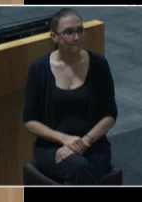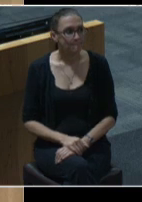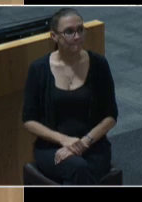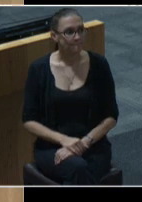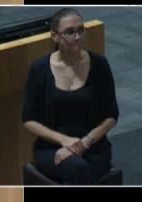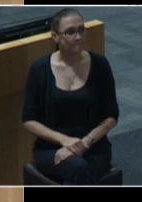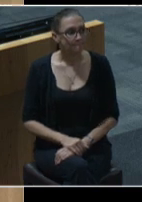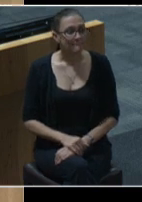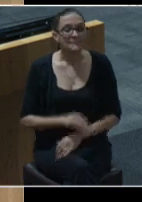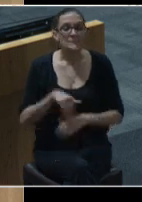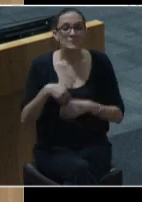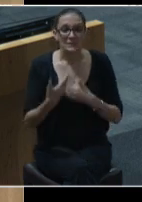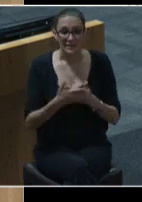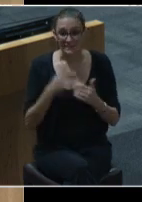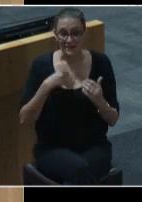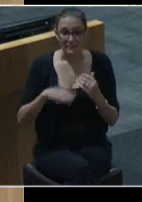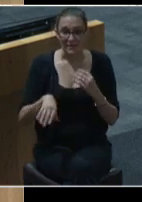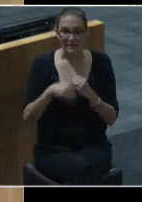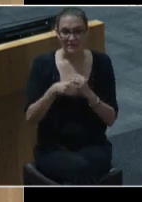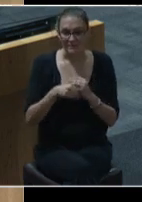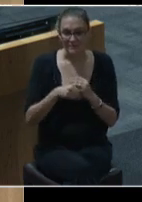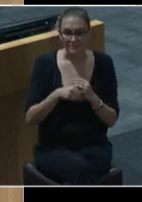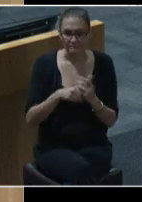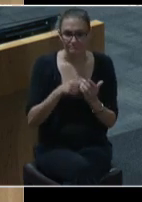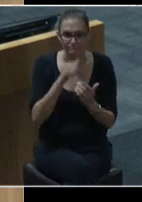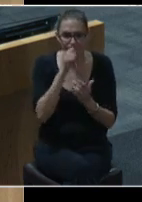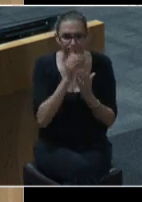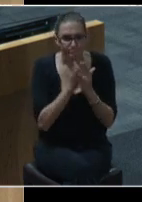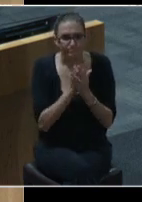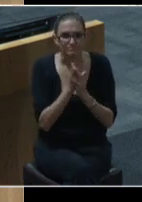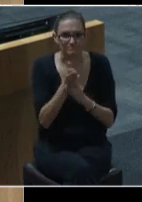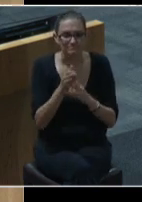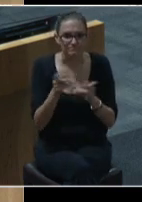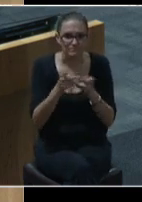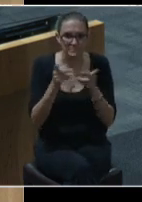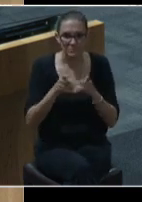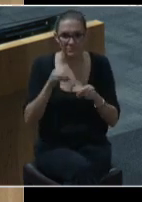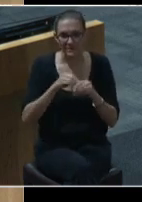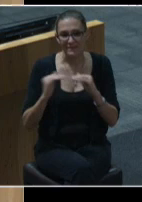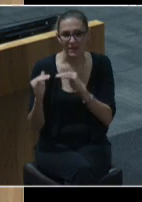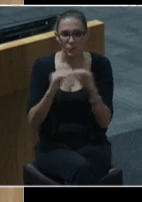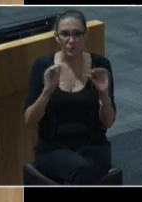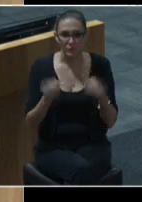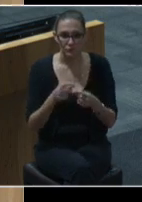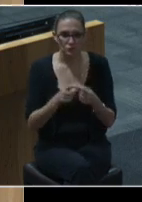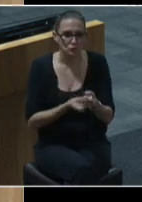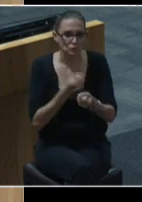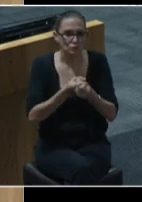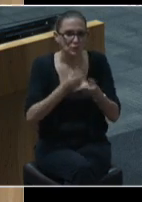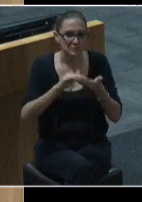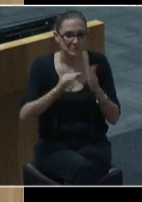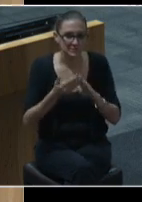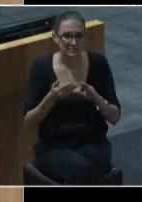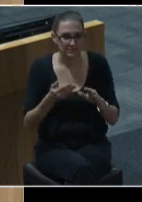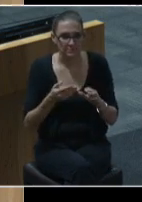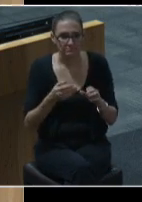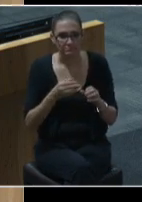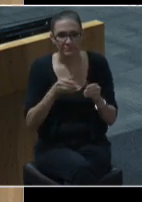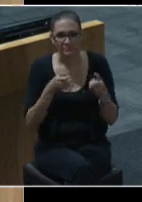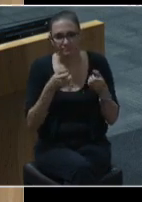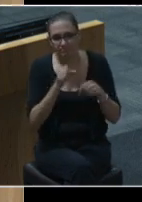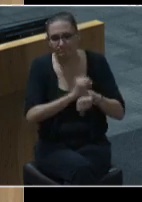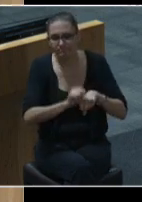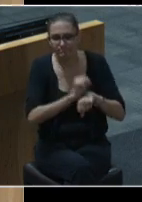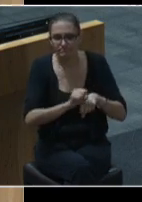Next, I'm adding a resiliency position to the equity office to inform the city's efforts to support community members in overcoming